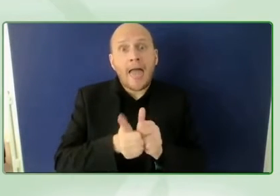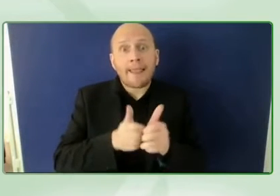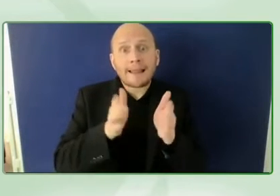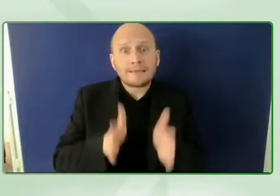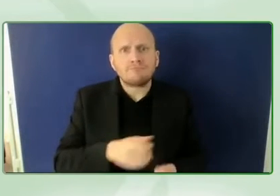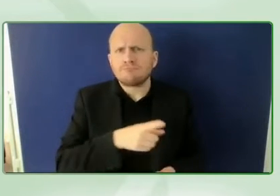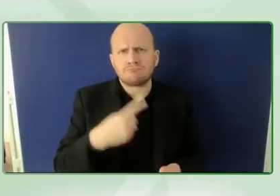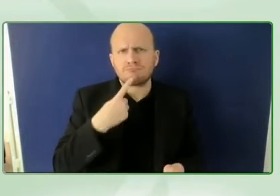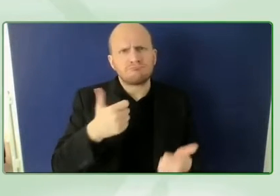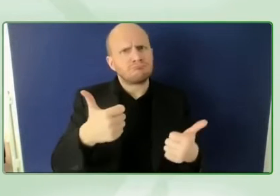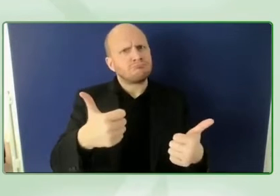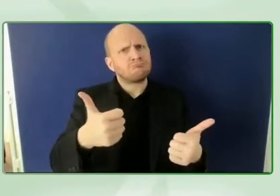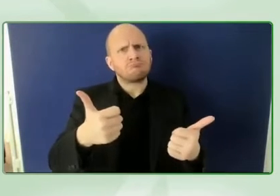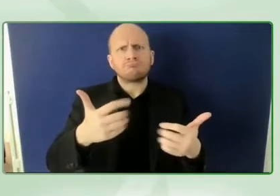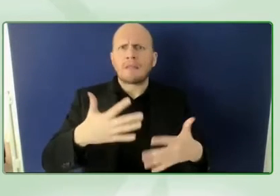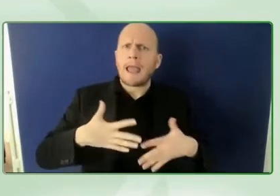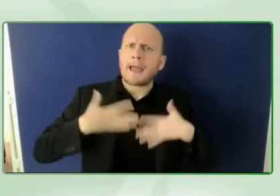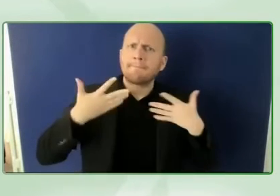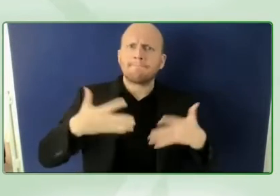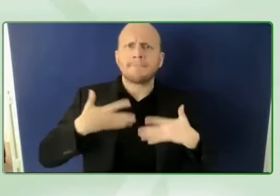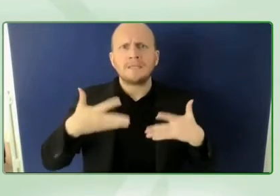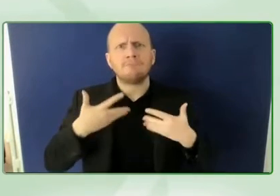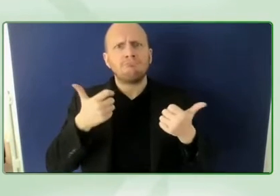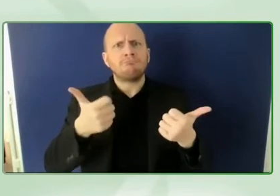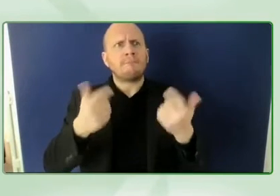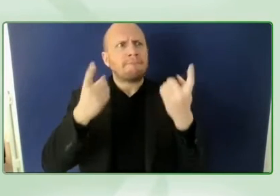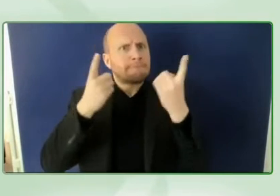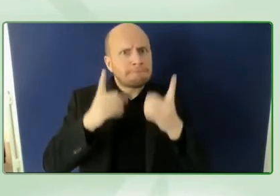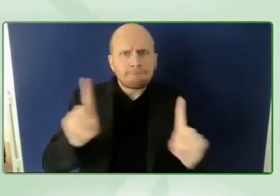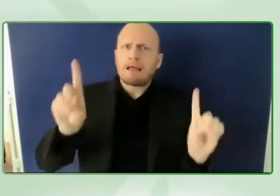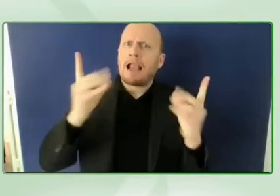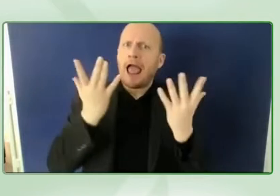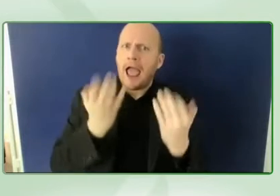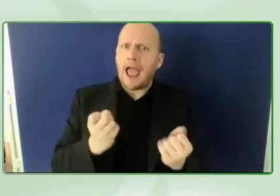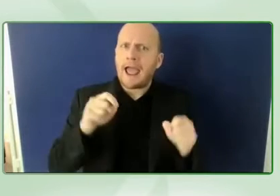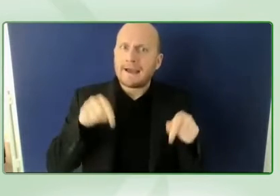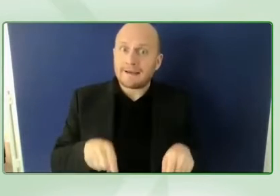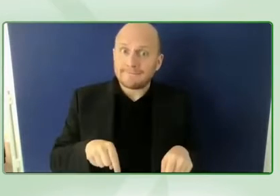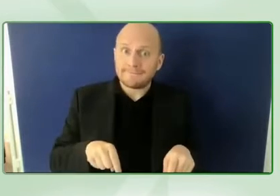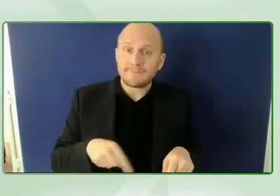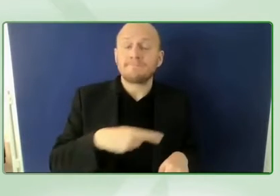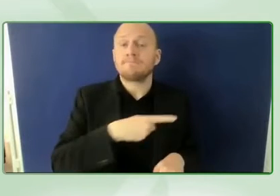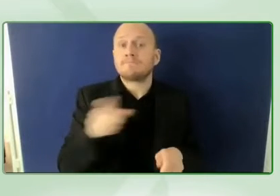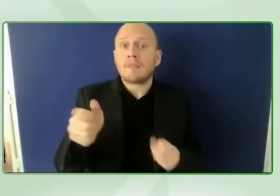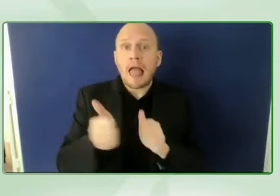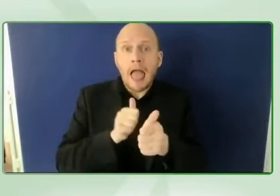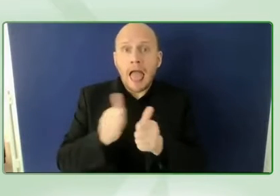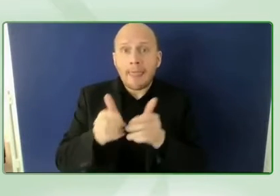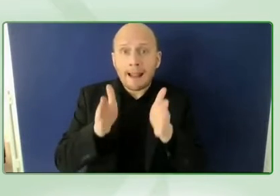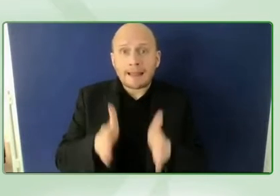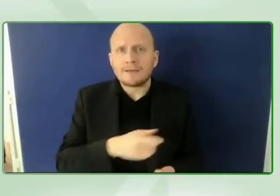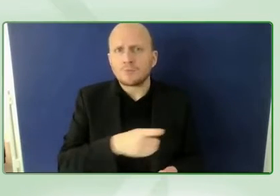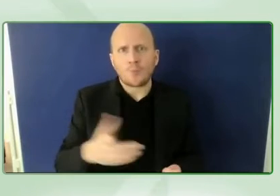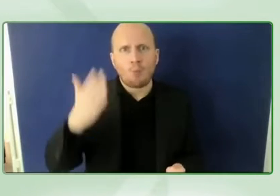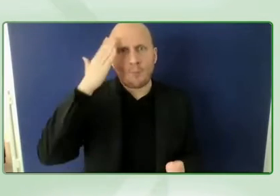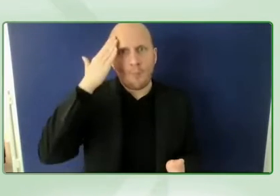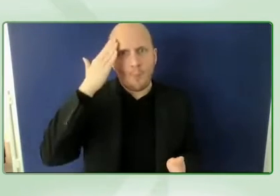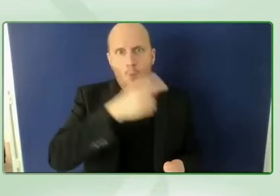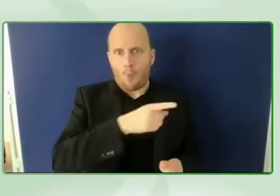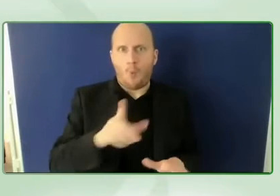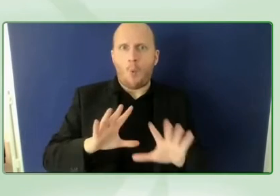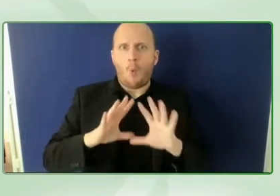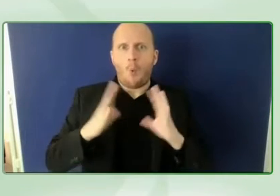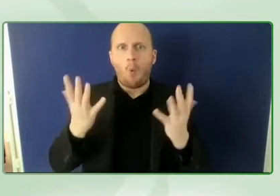they realized now that they are global sports stars like anyone else and with that comes a